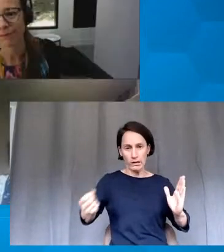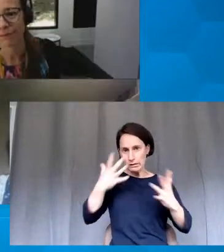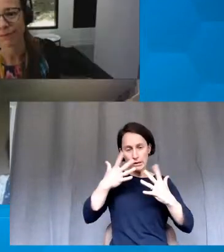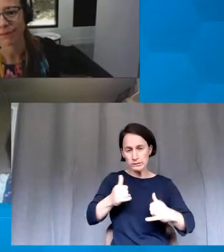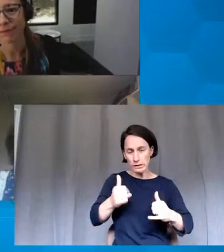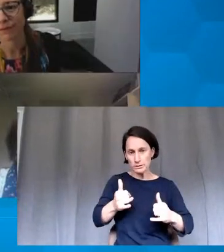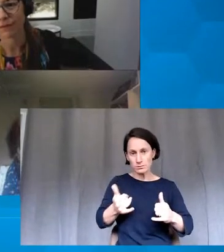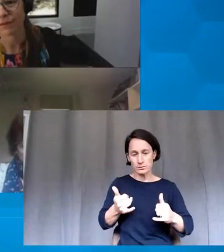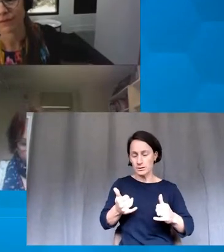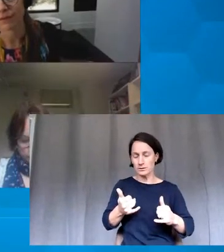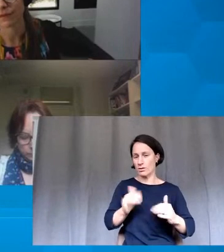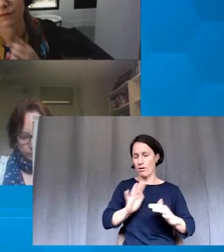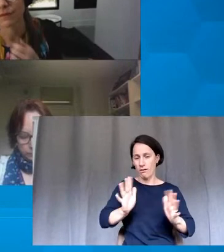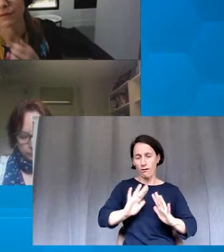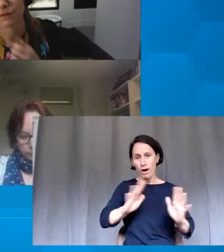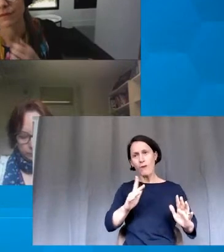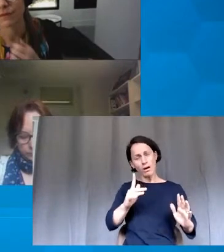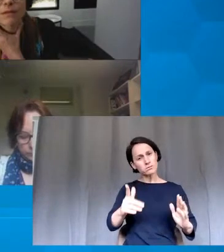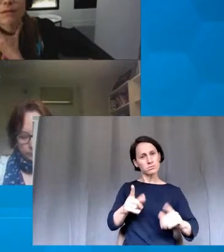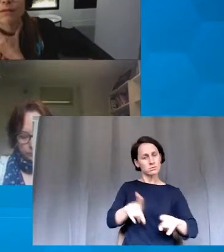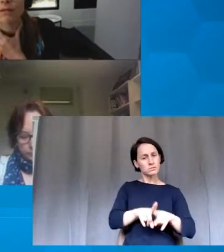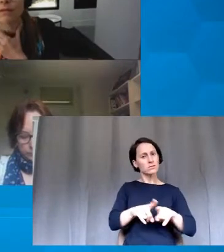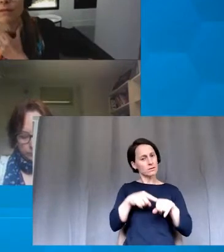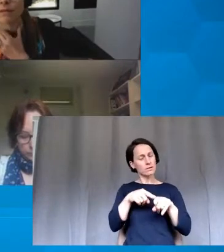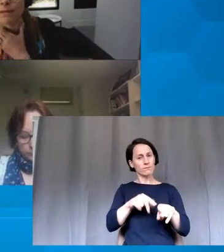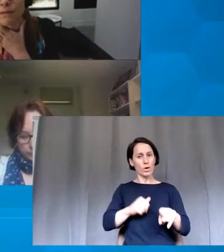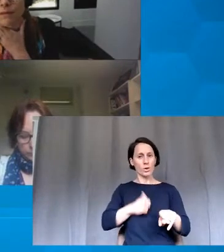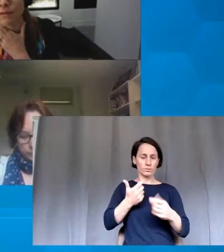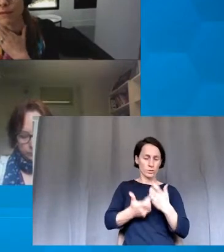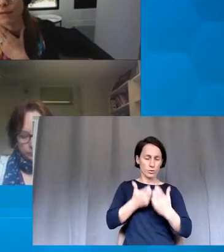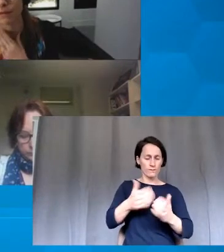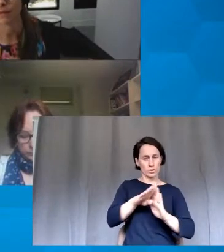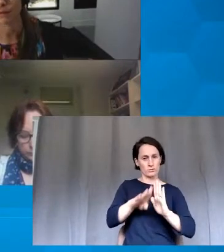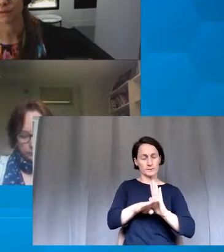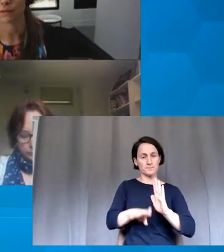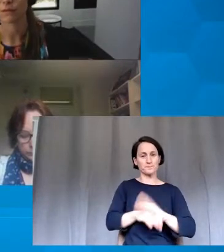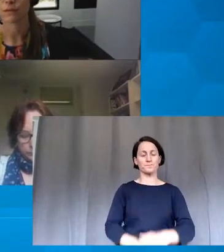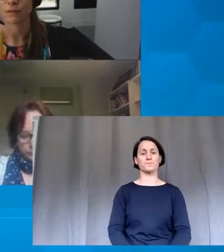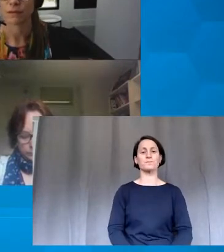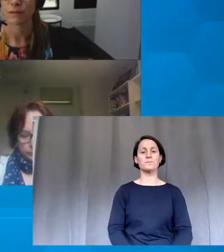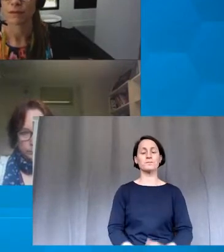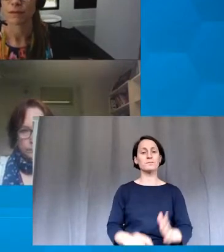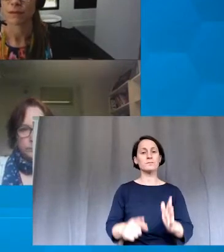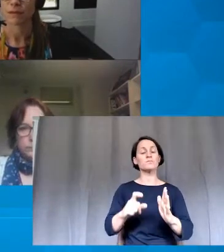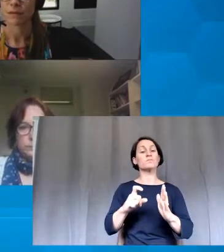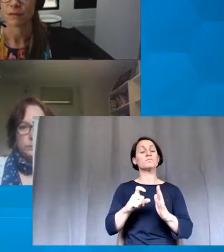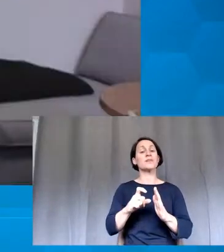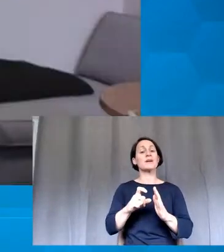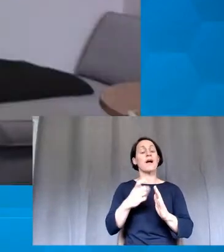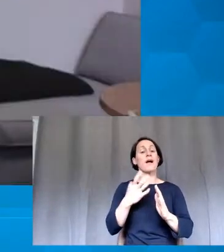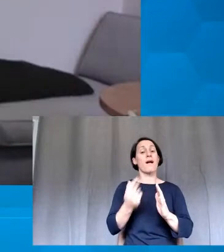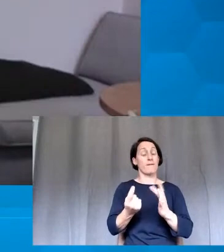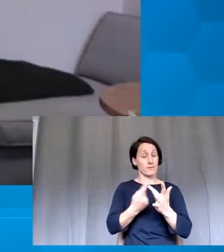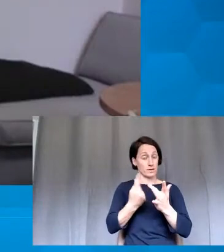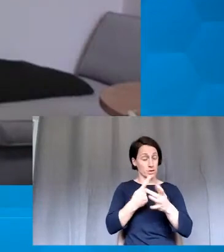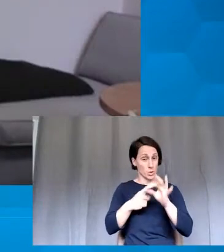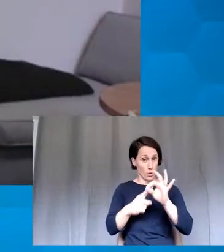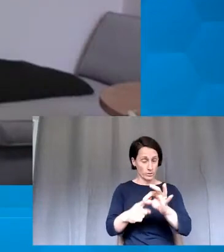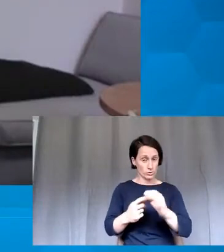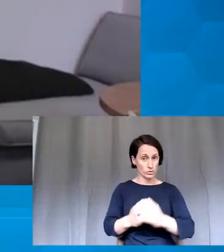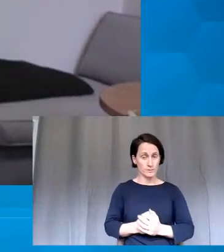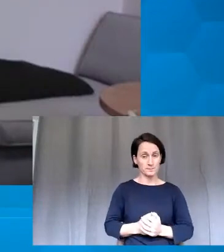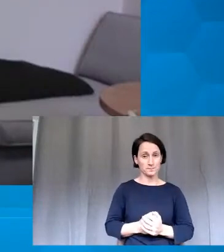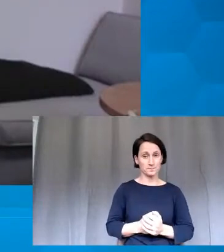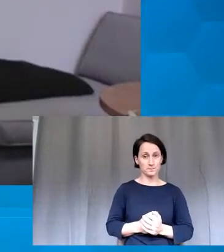Thank you so much. The next question, Debra and Sue have both offered to answer, and I'm going to go in that order.